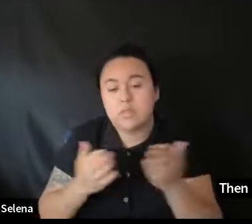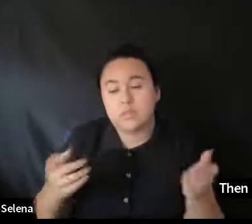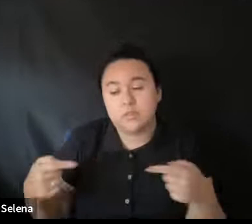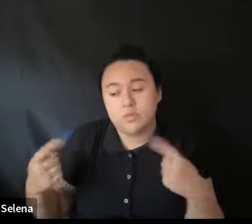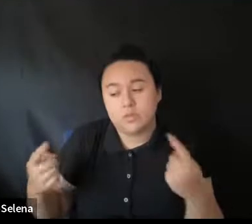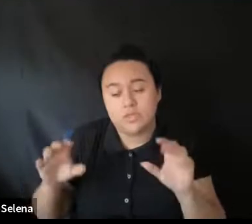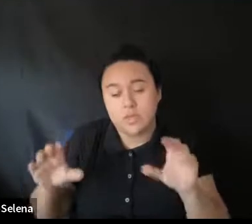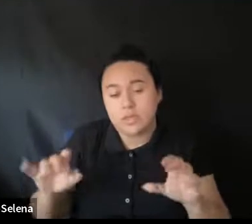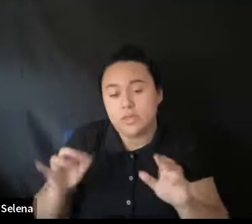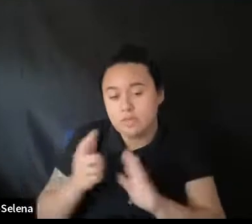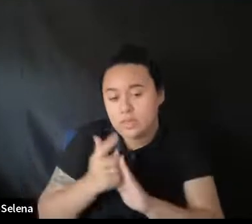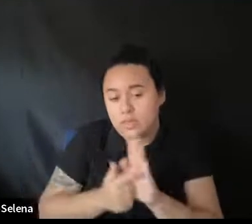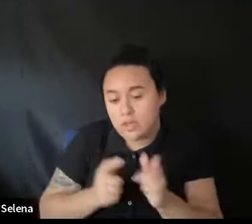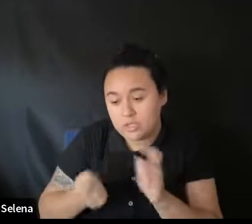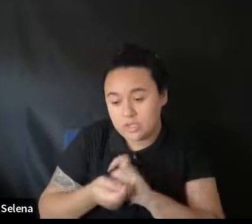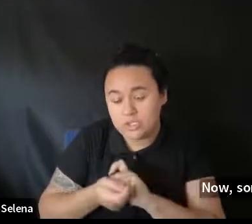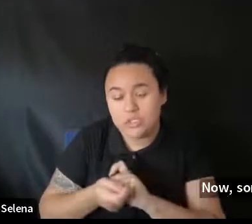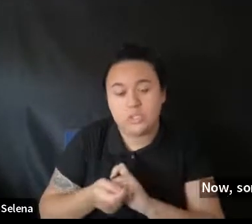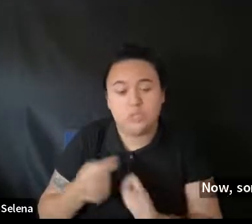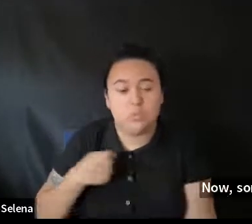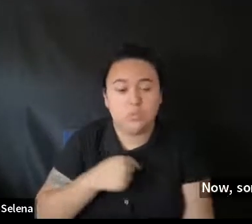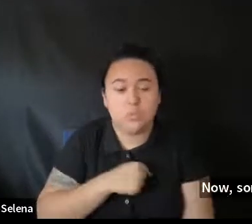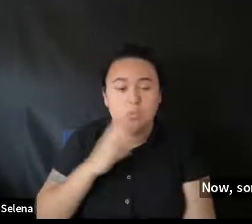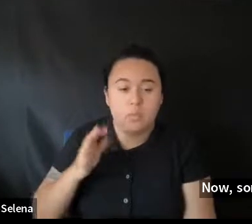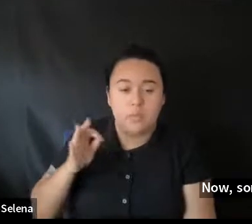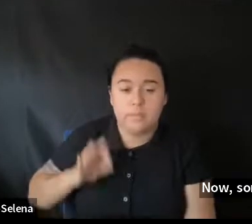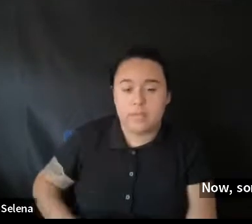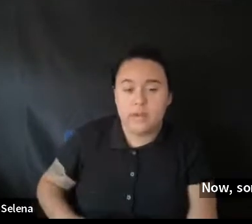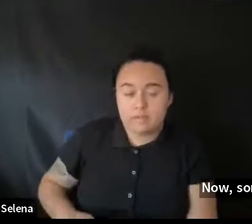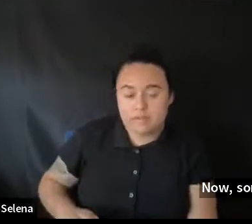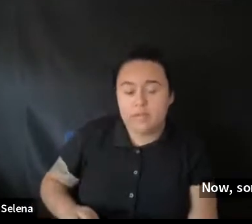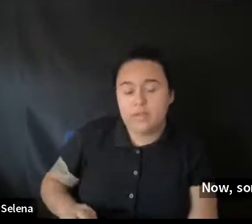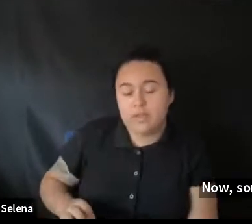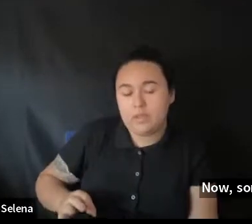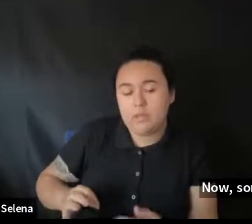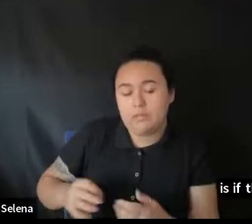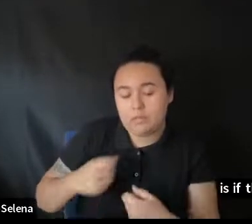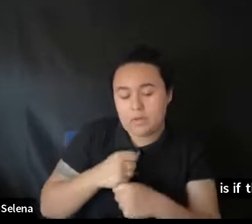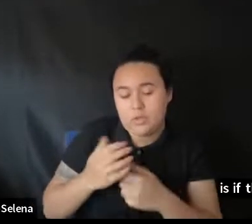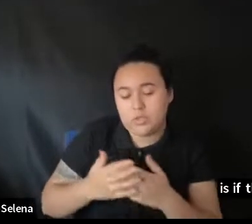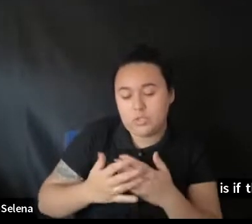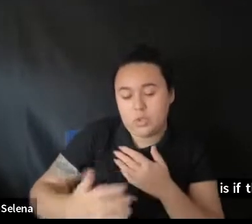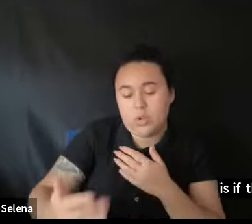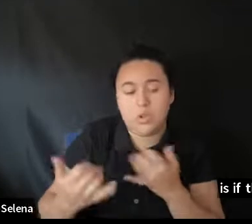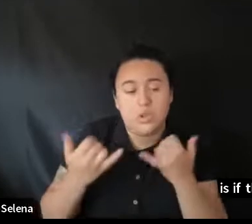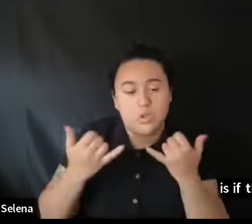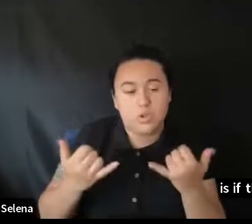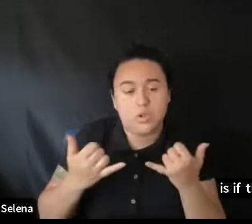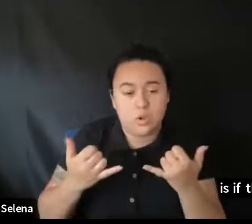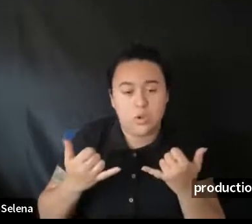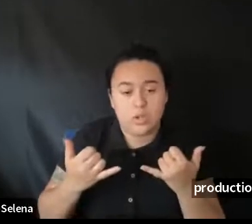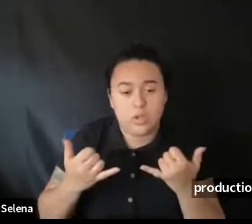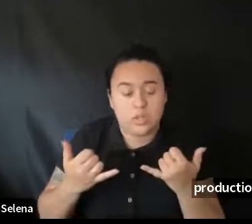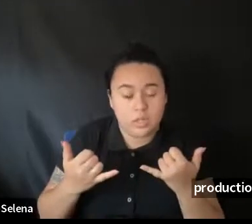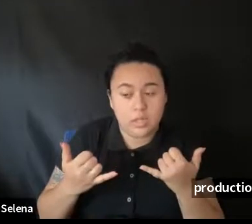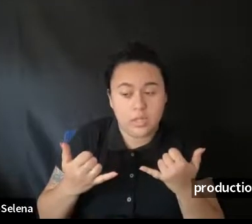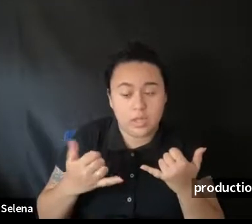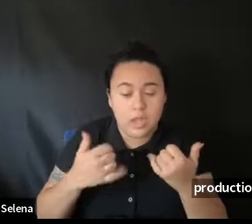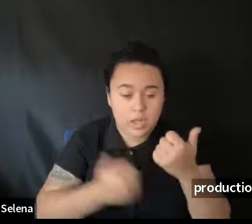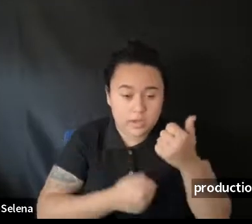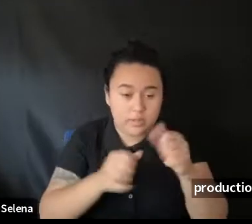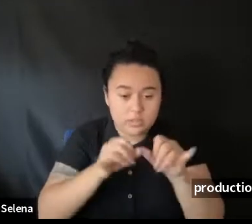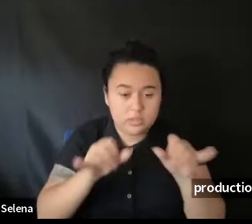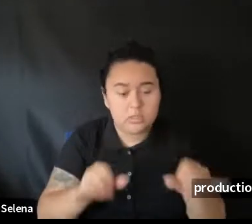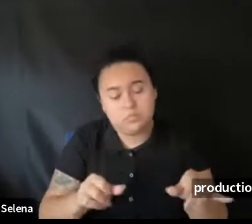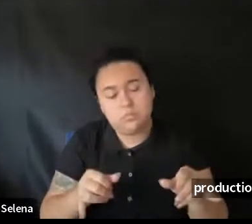done. Is if the law. Does change. Will. Will benefit productions. Going forward. Or productions. are currently in. If the law allows us. But we will